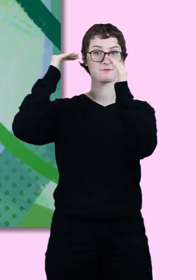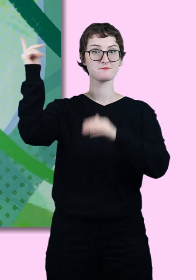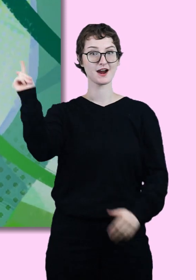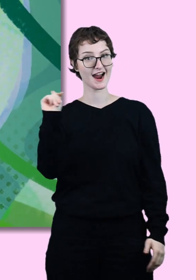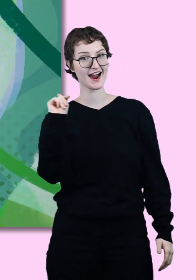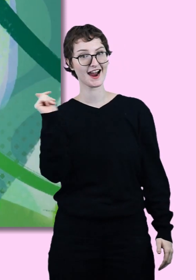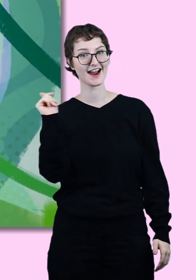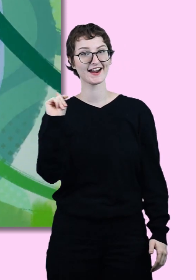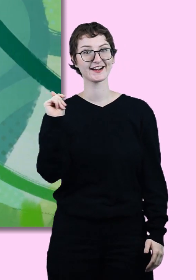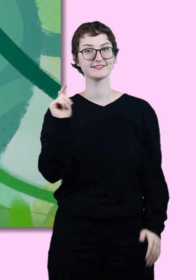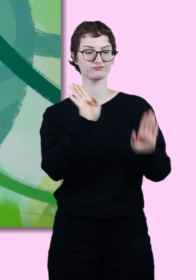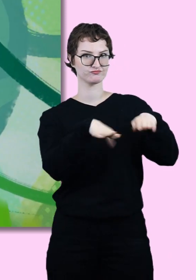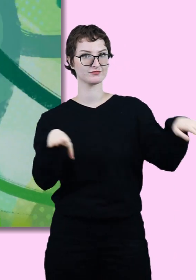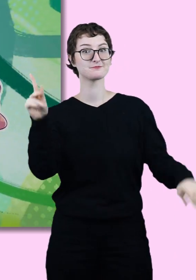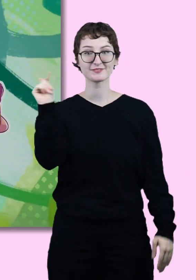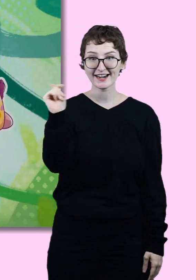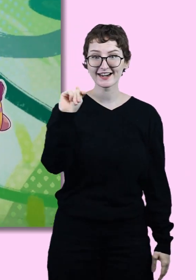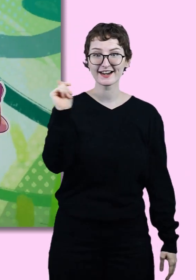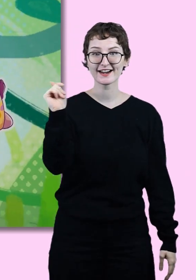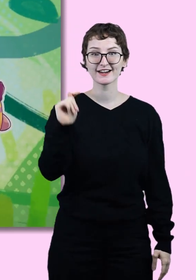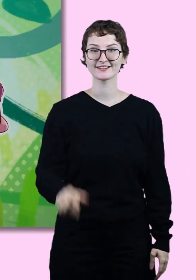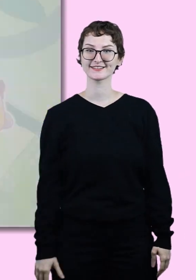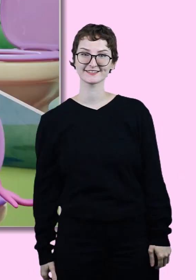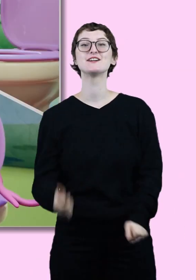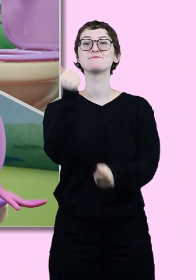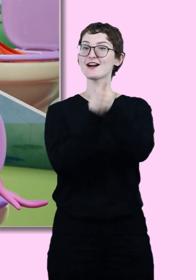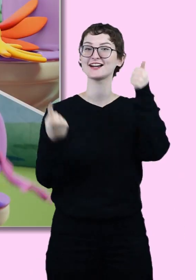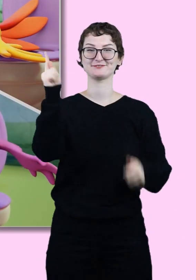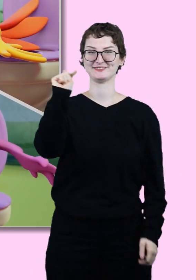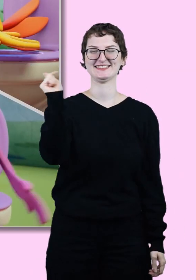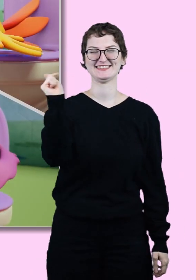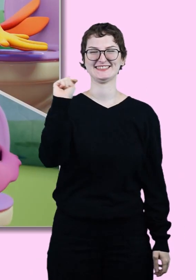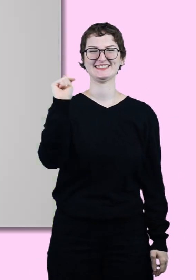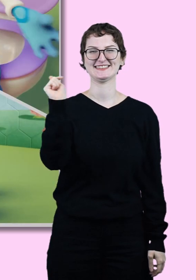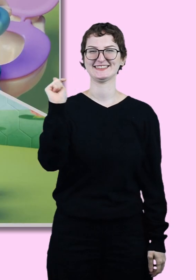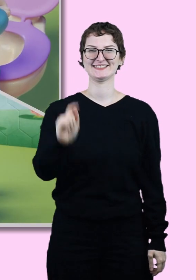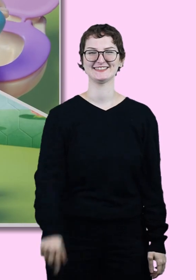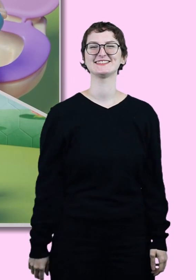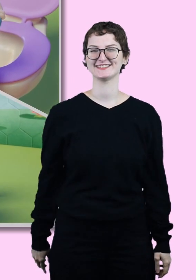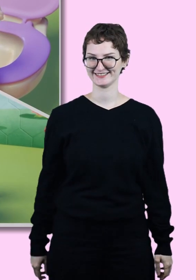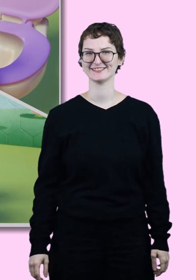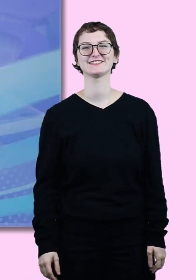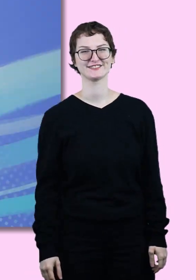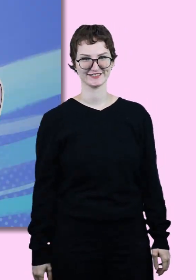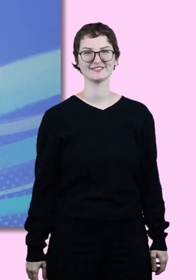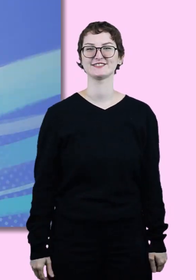Grown-ups go potty. Kids go potty. Everyone goes potty.